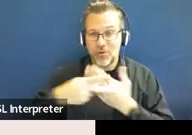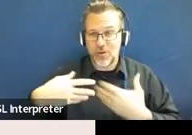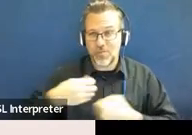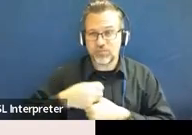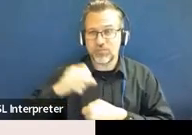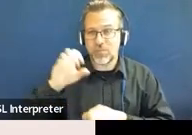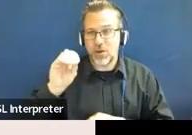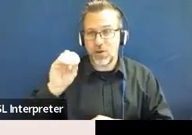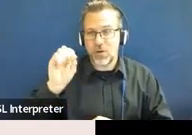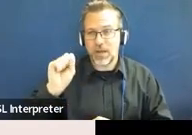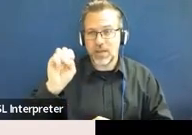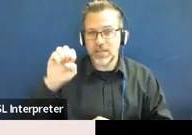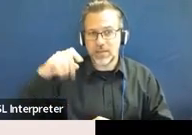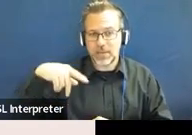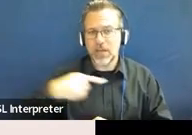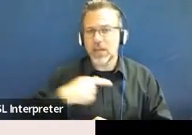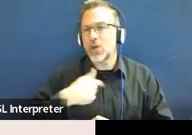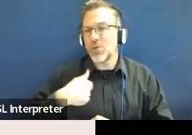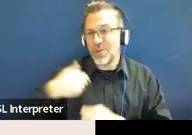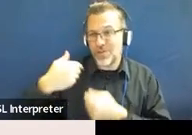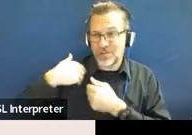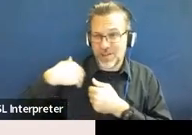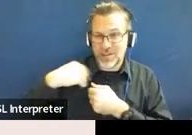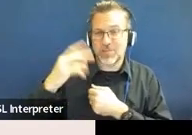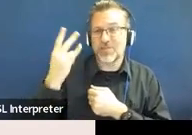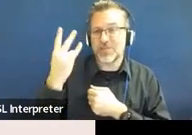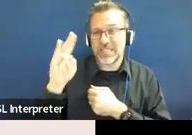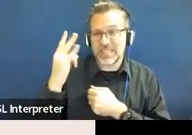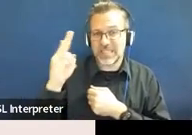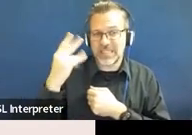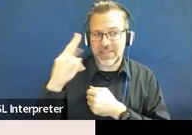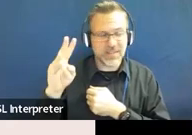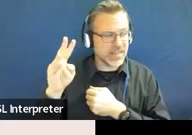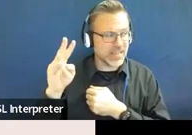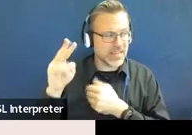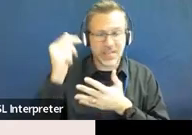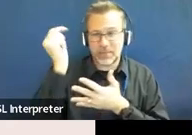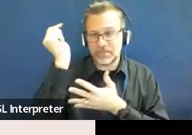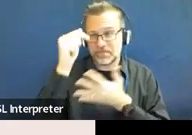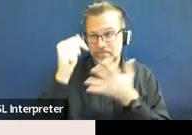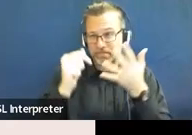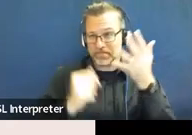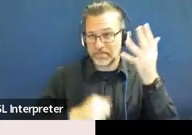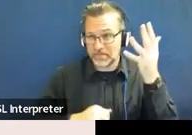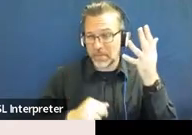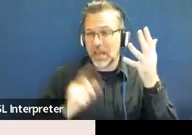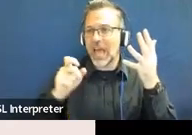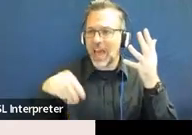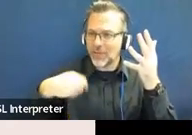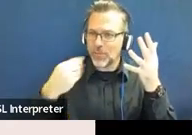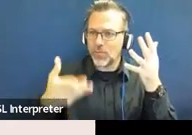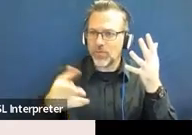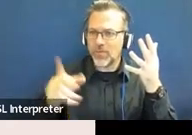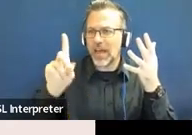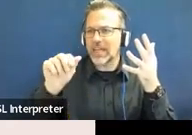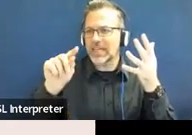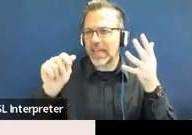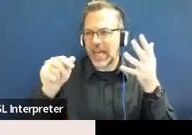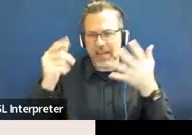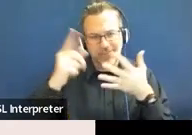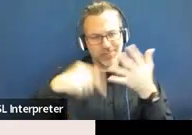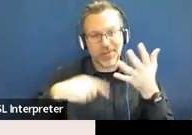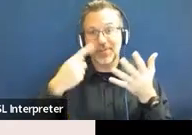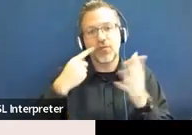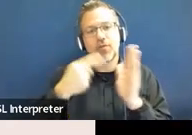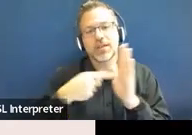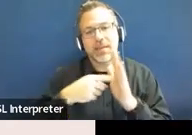for 17 federal indicators and the data around those indicators. So, for example, B-13 is one